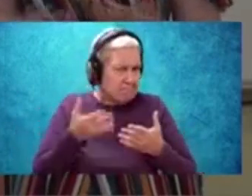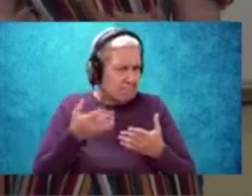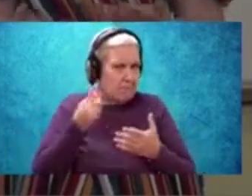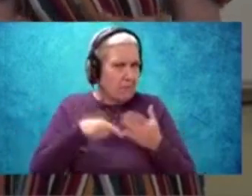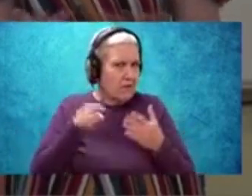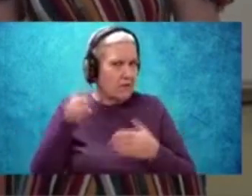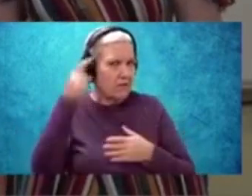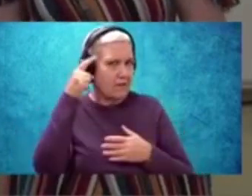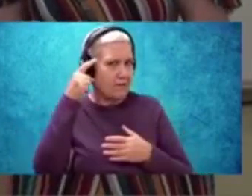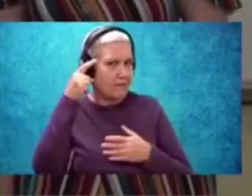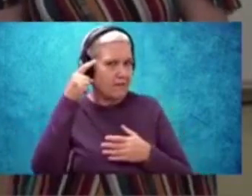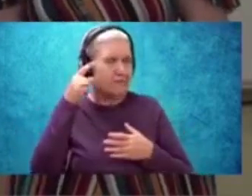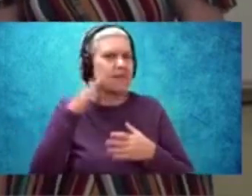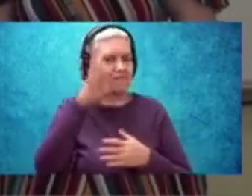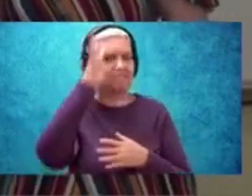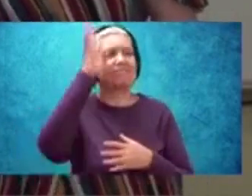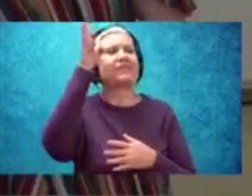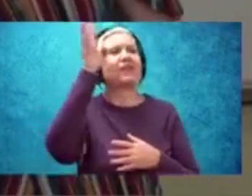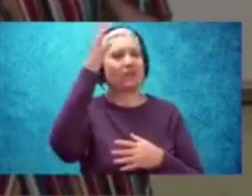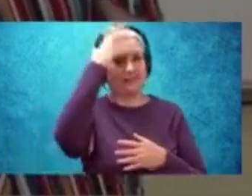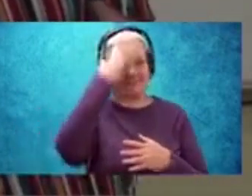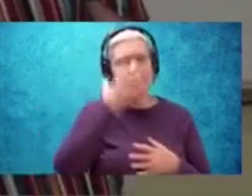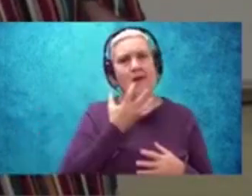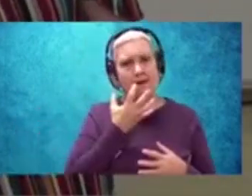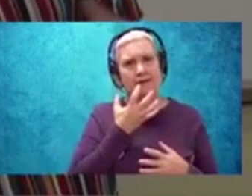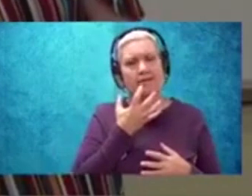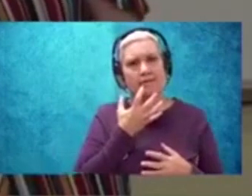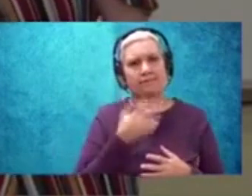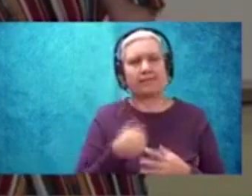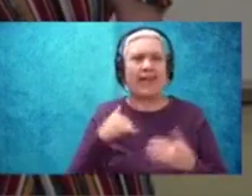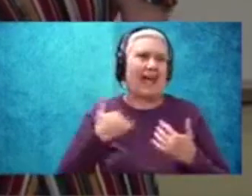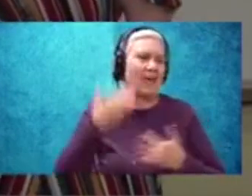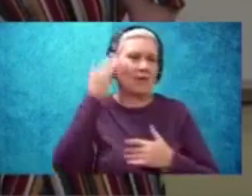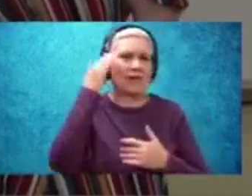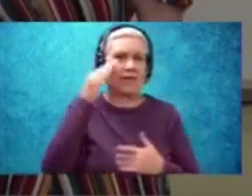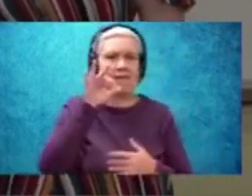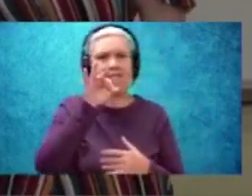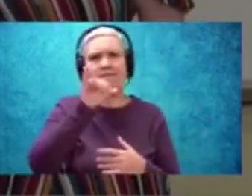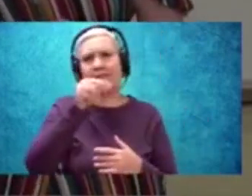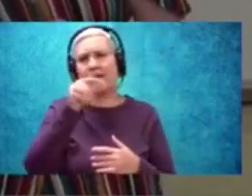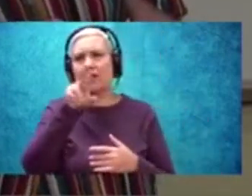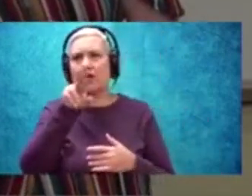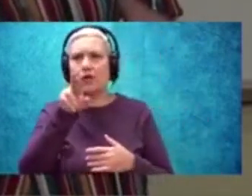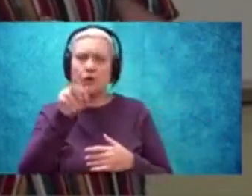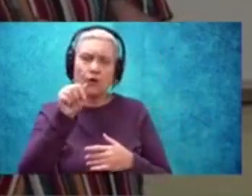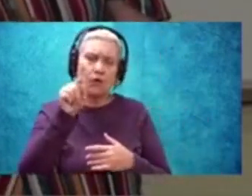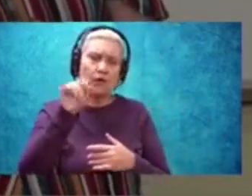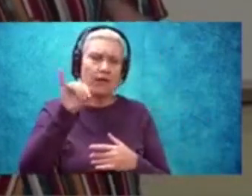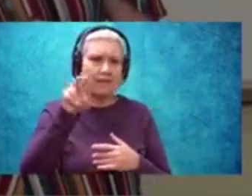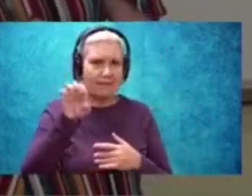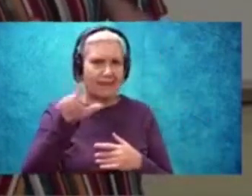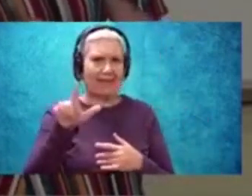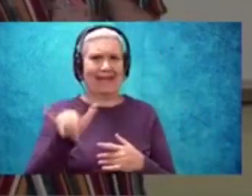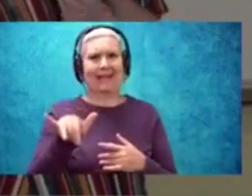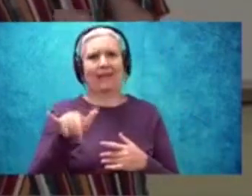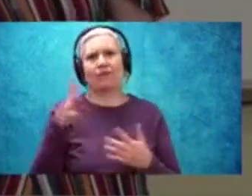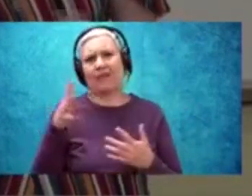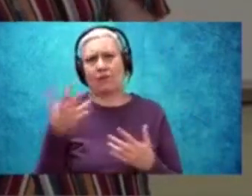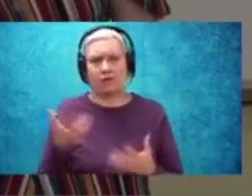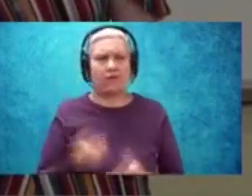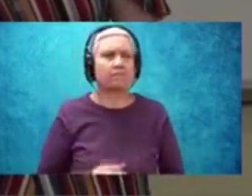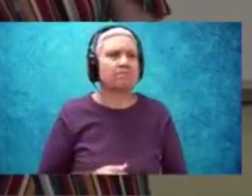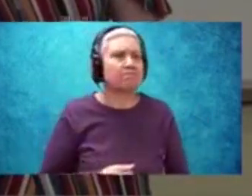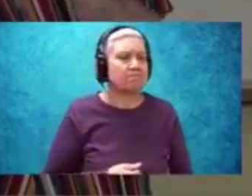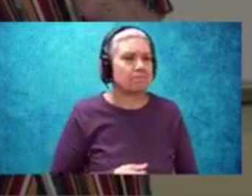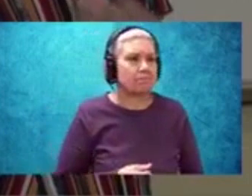Yeah, this is a figurative mask, right? Now, how do we know that? If we go back to the poem, we see